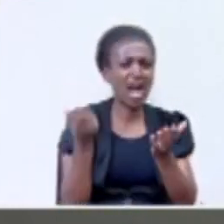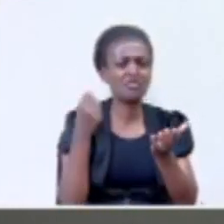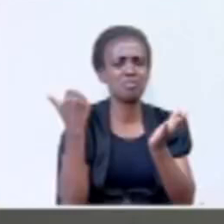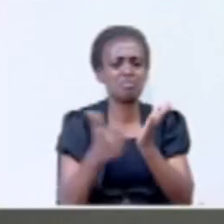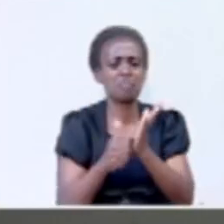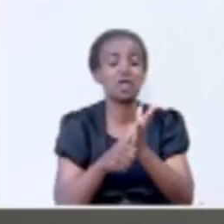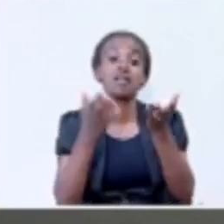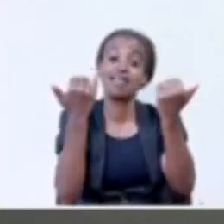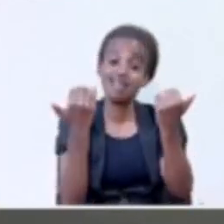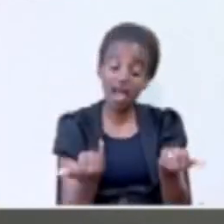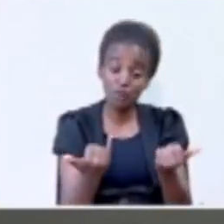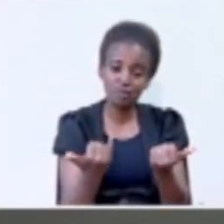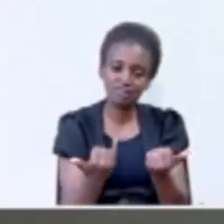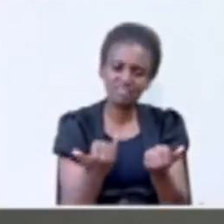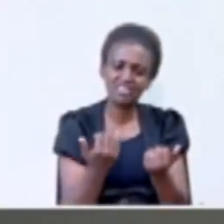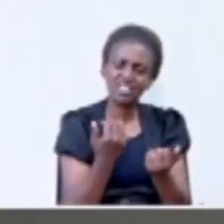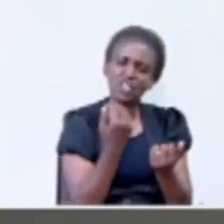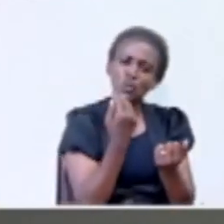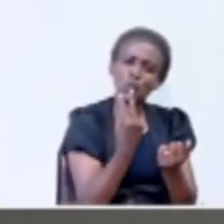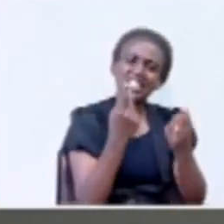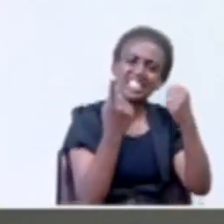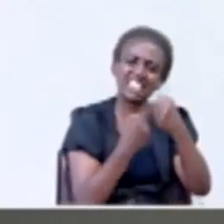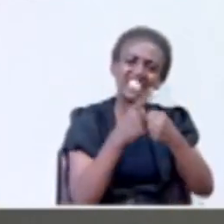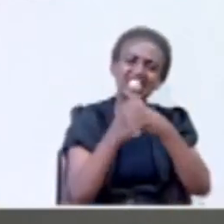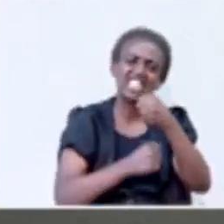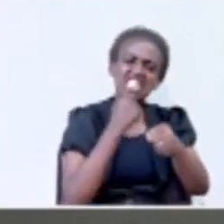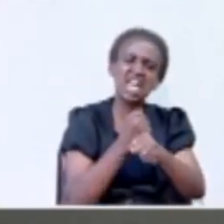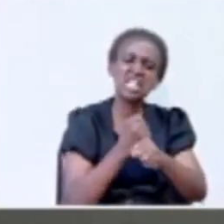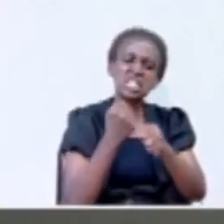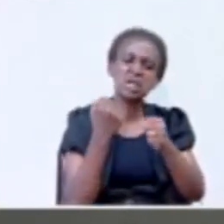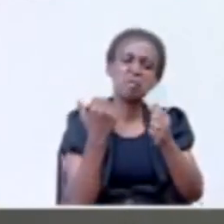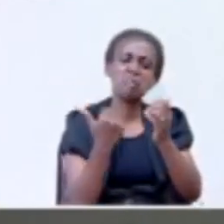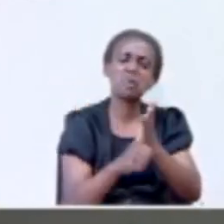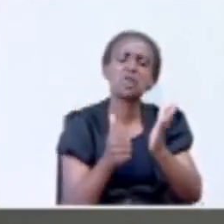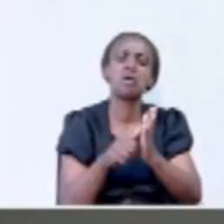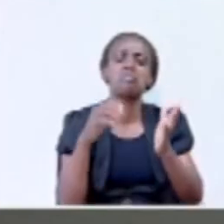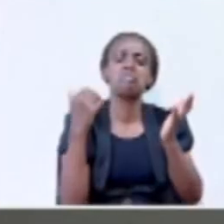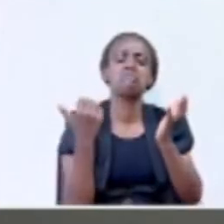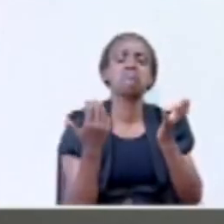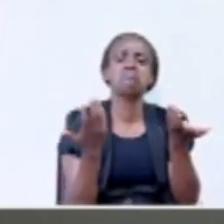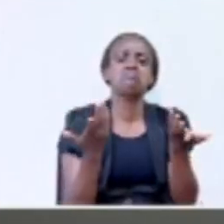We are now 26 years into the problem, the problem of